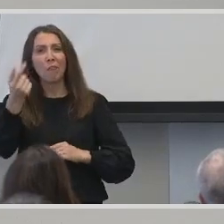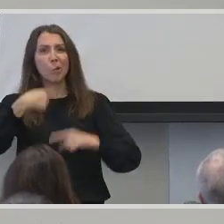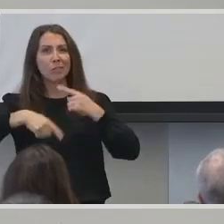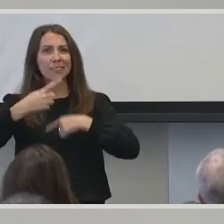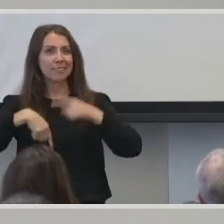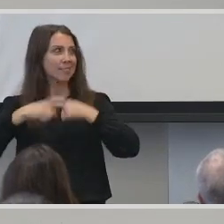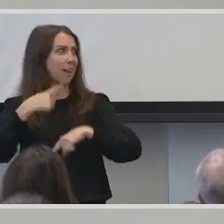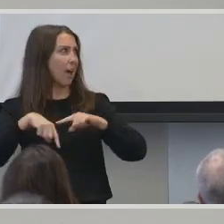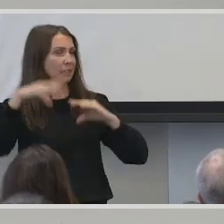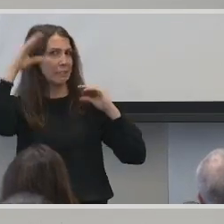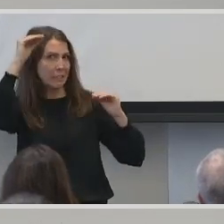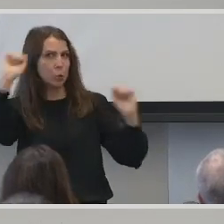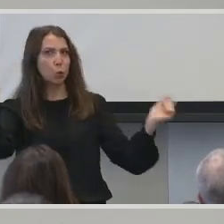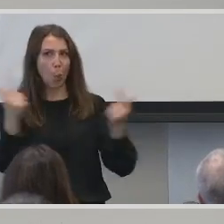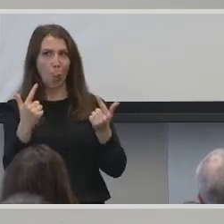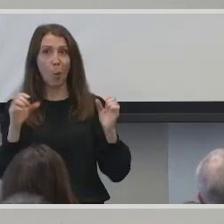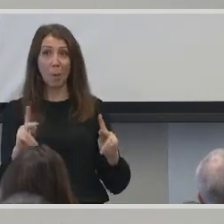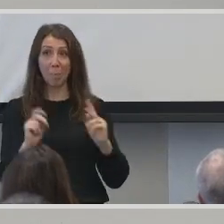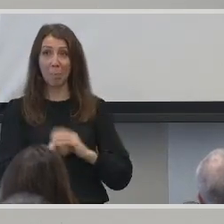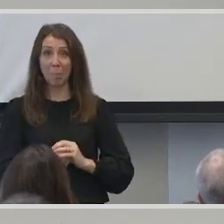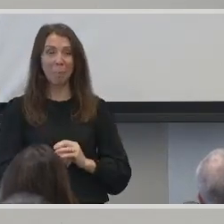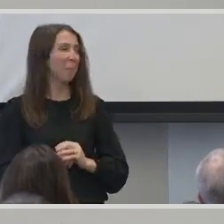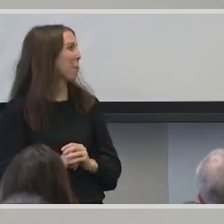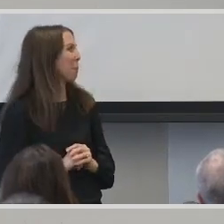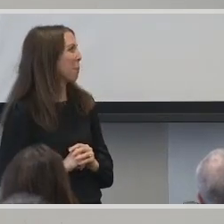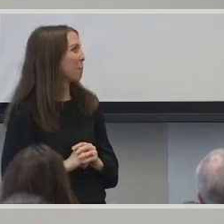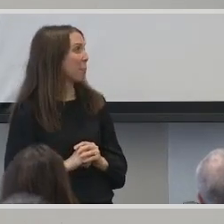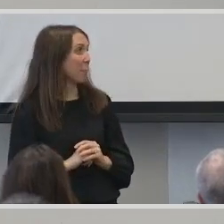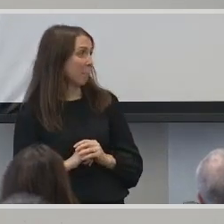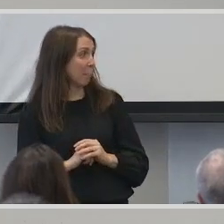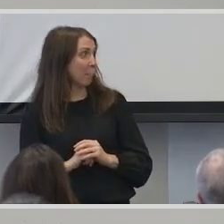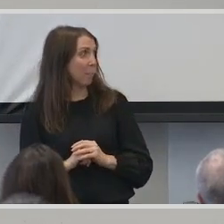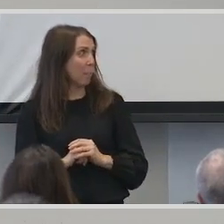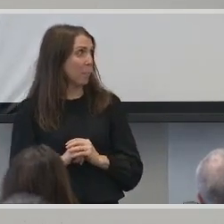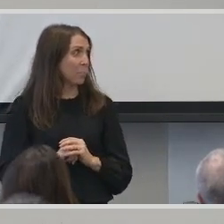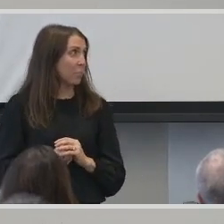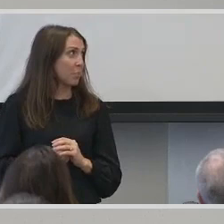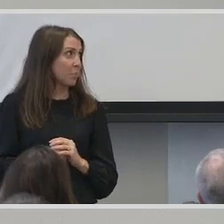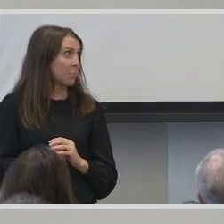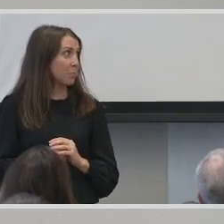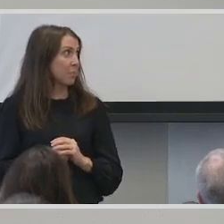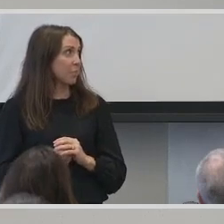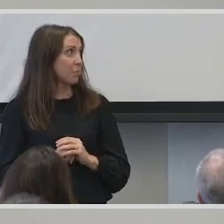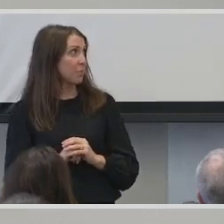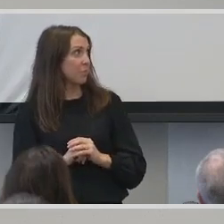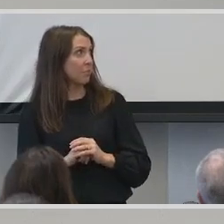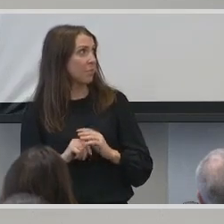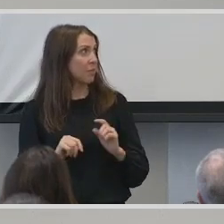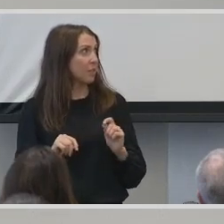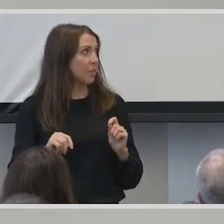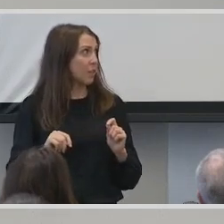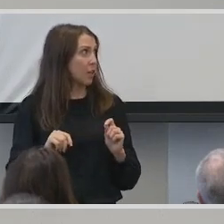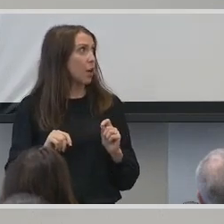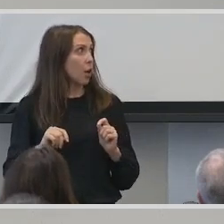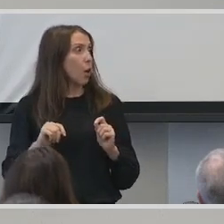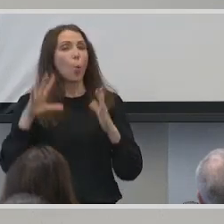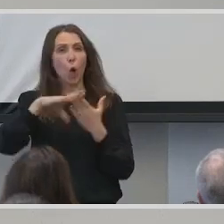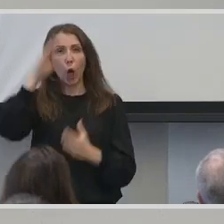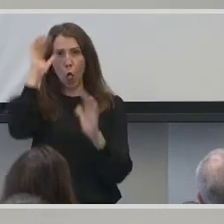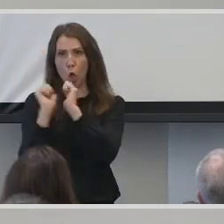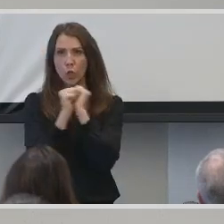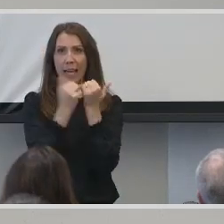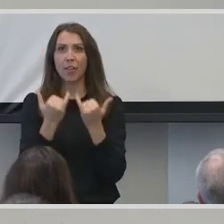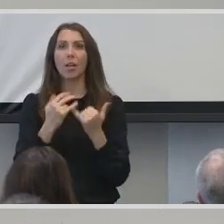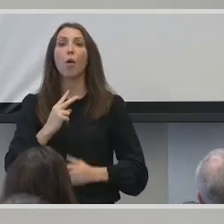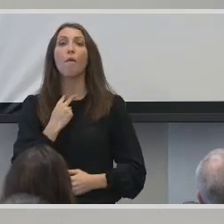language things. Okay. So the alphabet, so let's just learn that together. So now I'm going to be